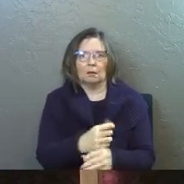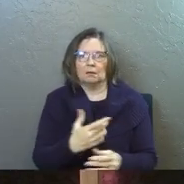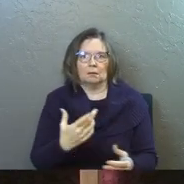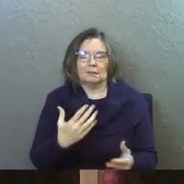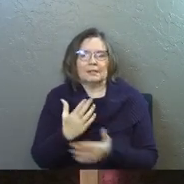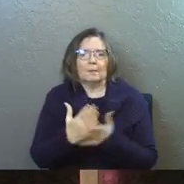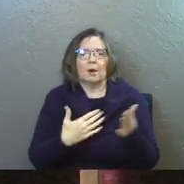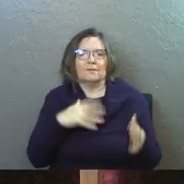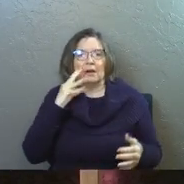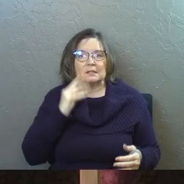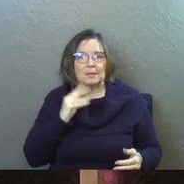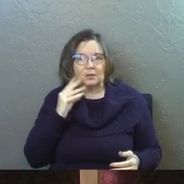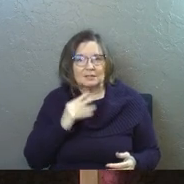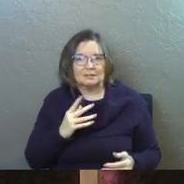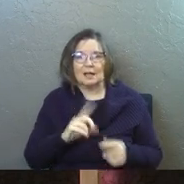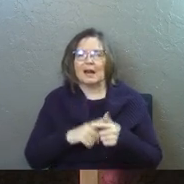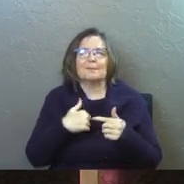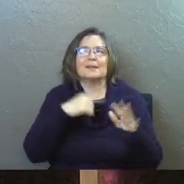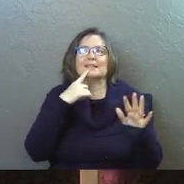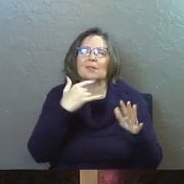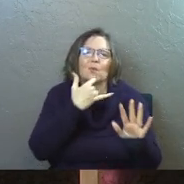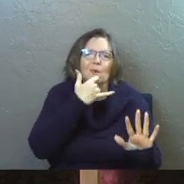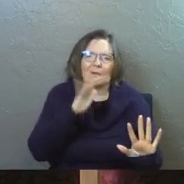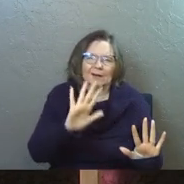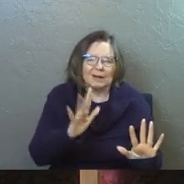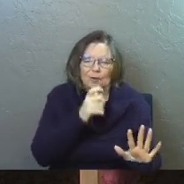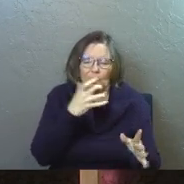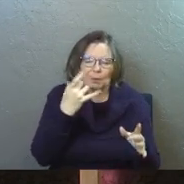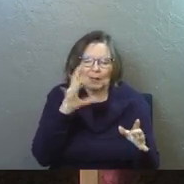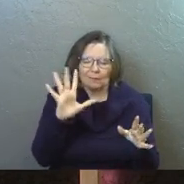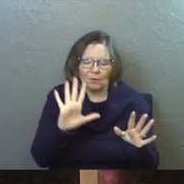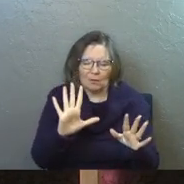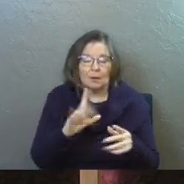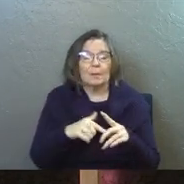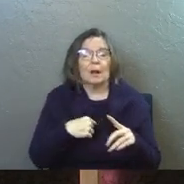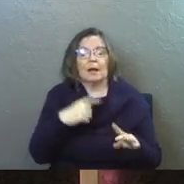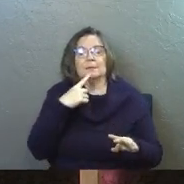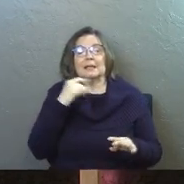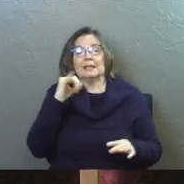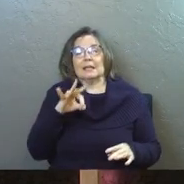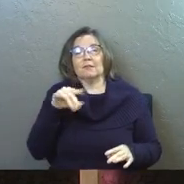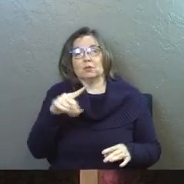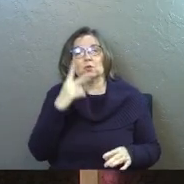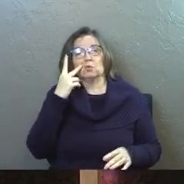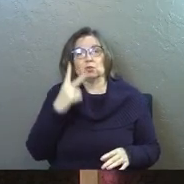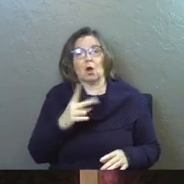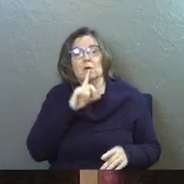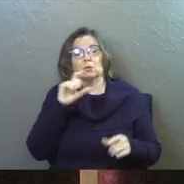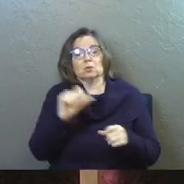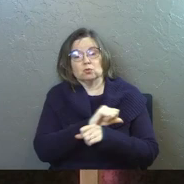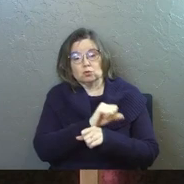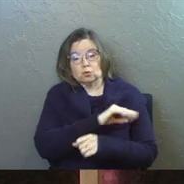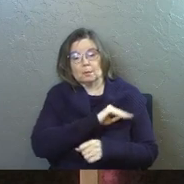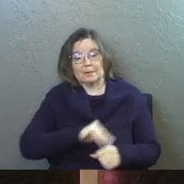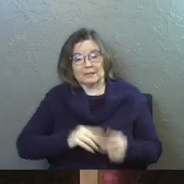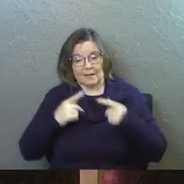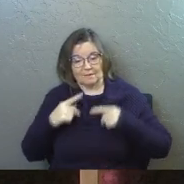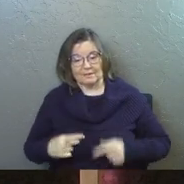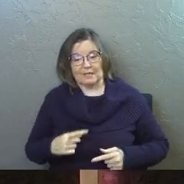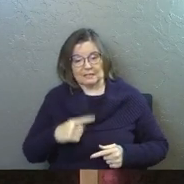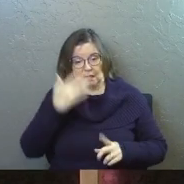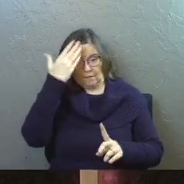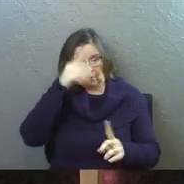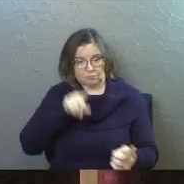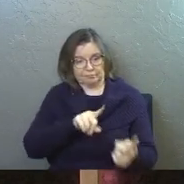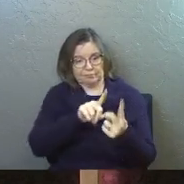That's just, it's just part of our experience. And I'm not saying they're wrong for it. I don't hate him for it. I'm just saying that if you saw the Messiah in physical form in